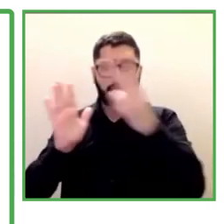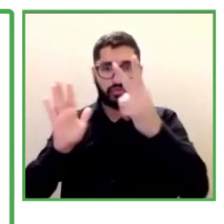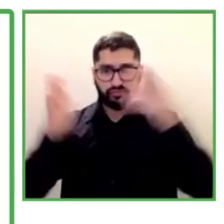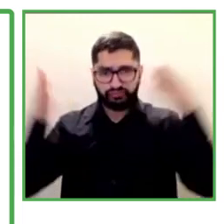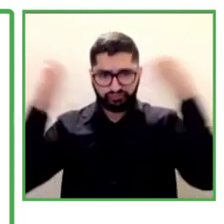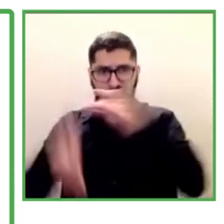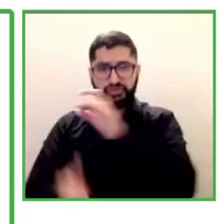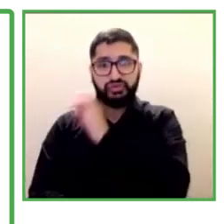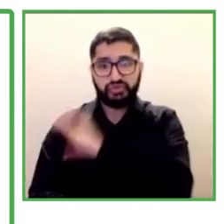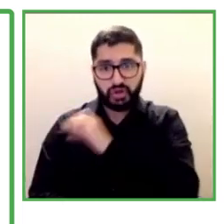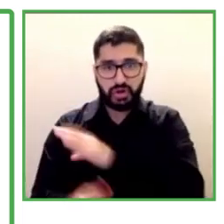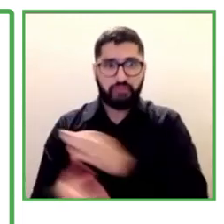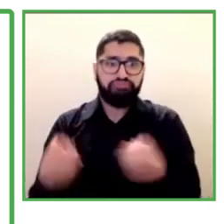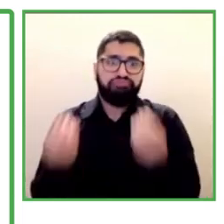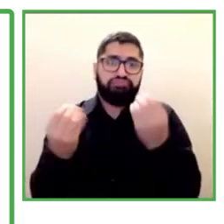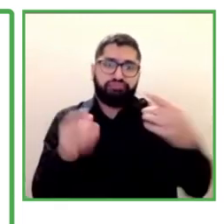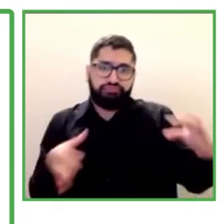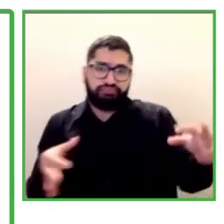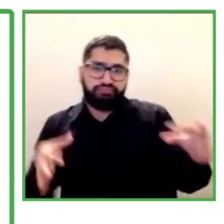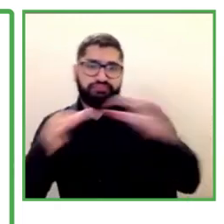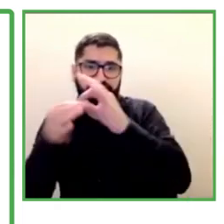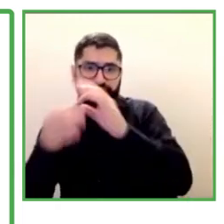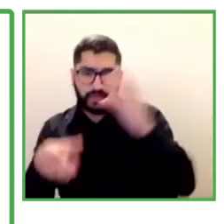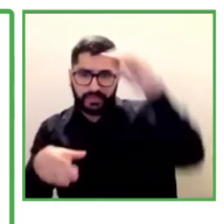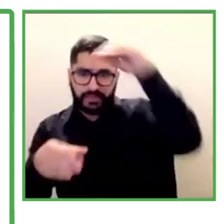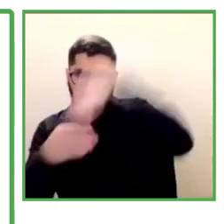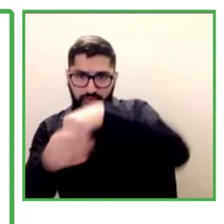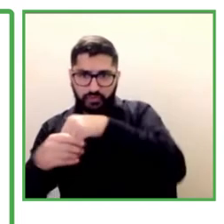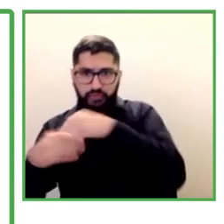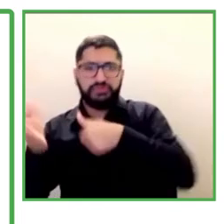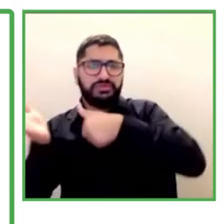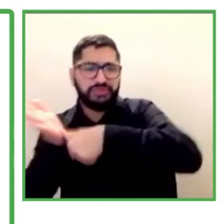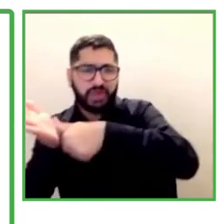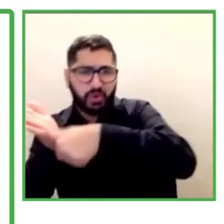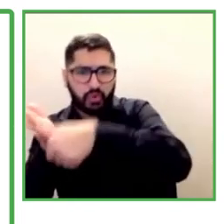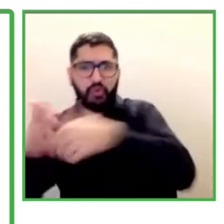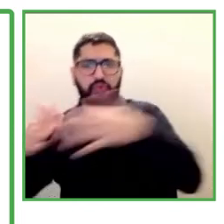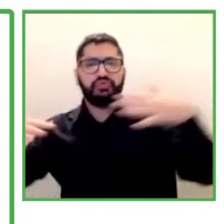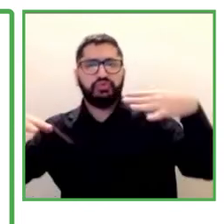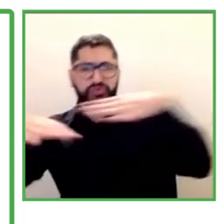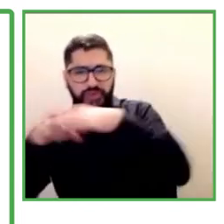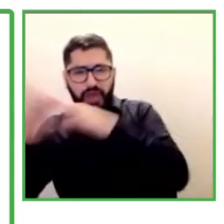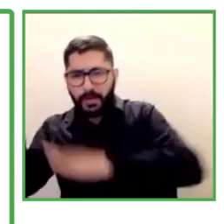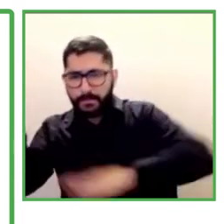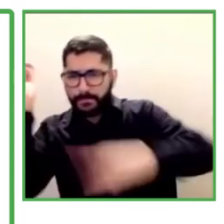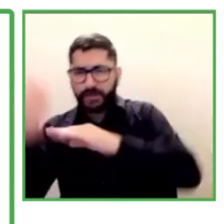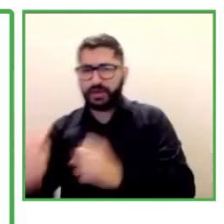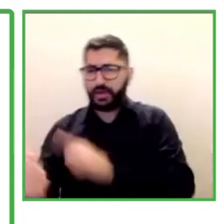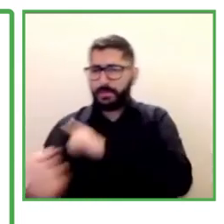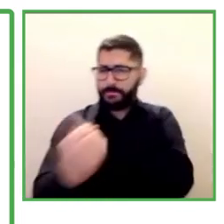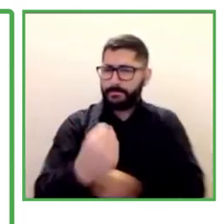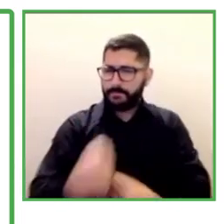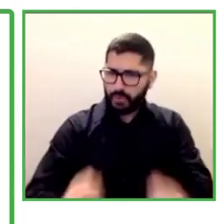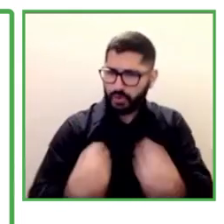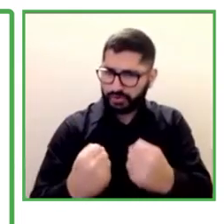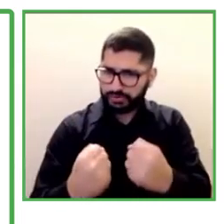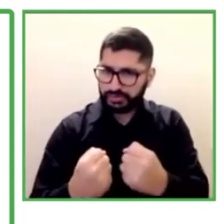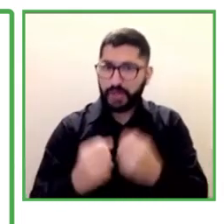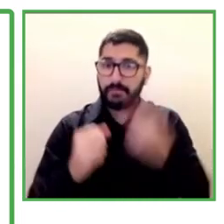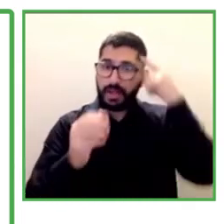are definitely inserted in the social security. And that is going to give us an important base for the development of our model.